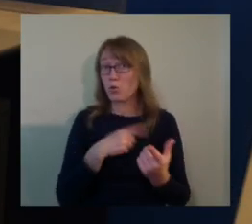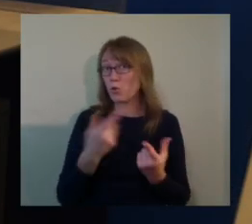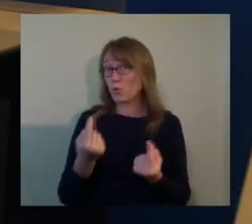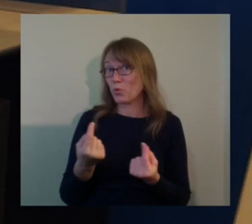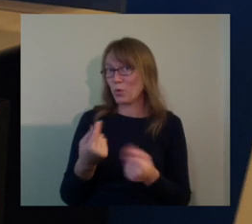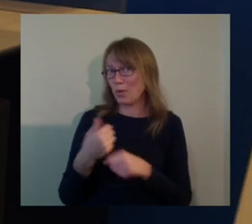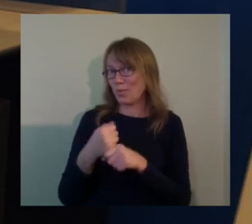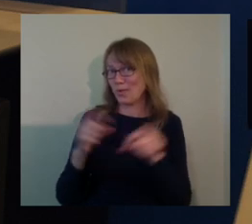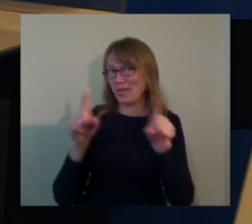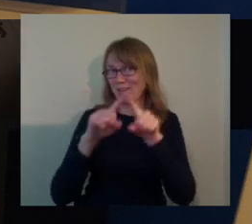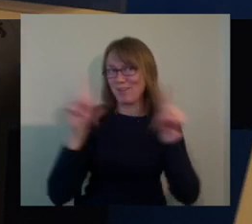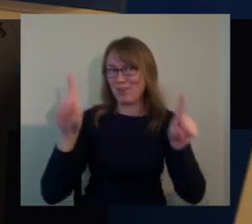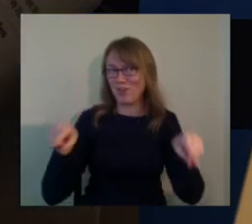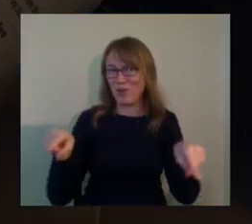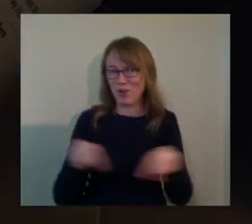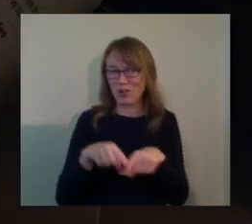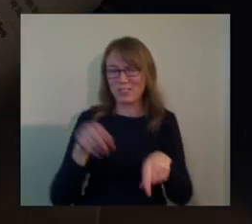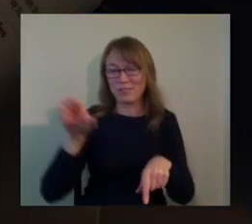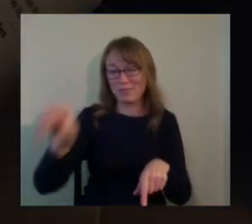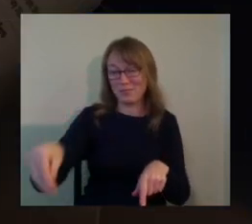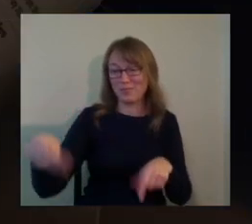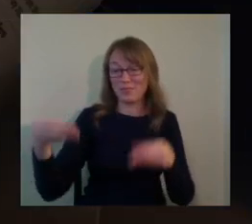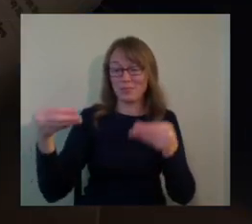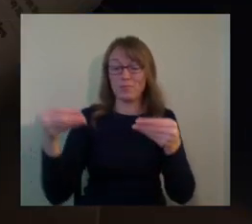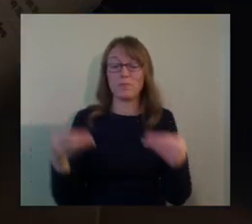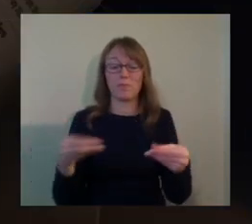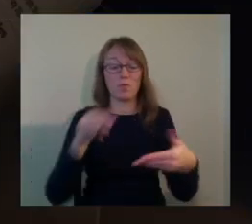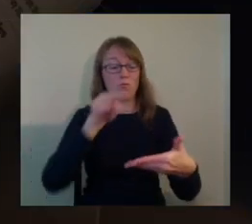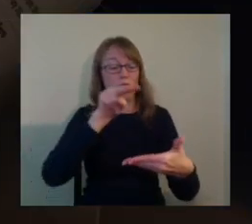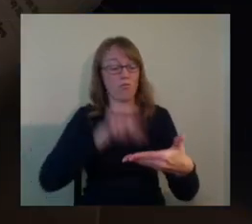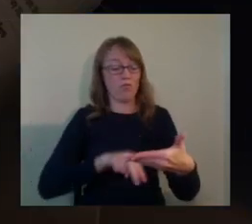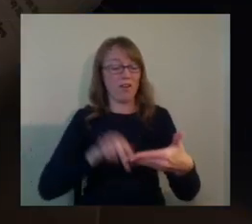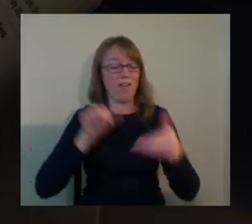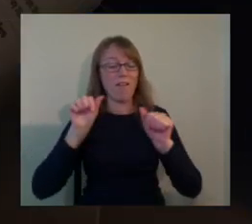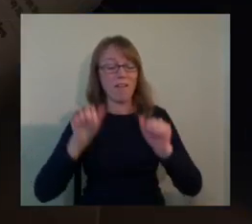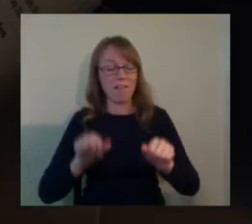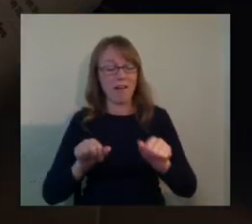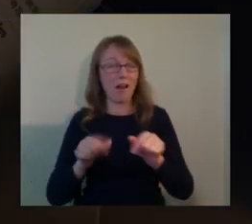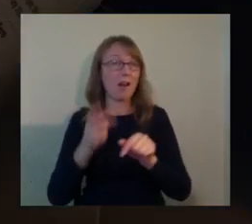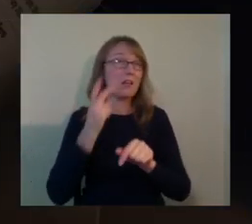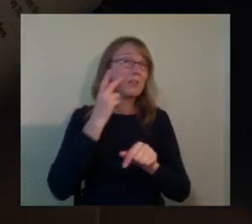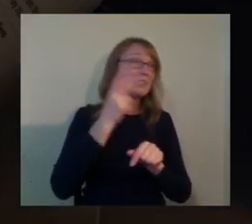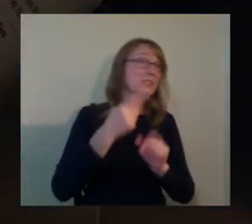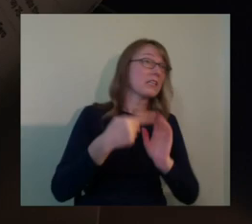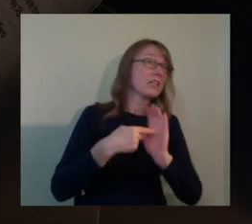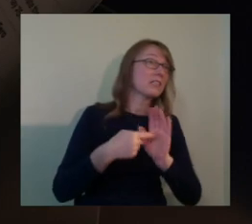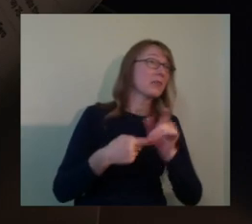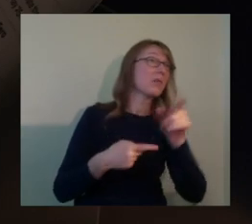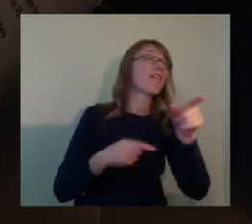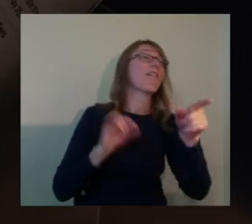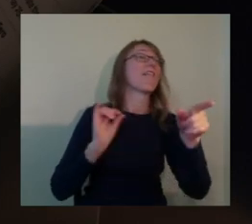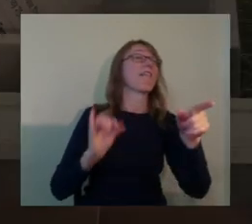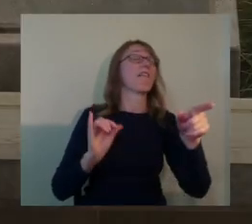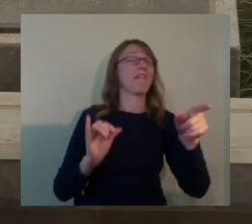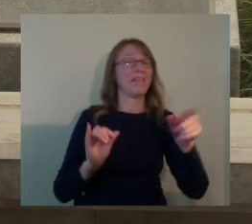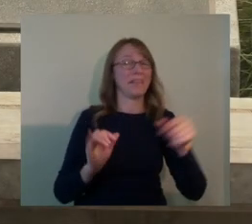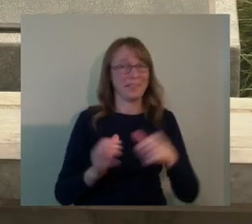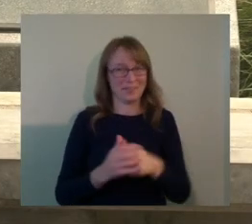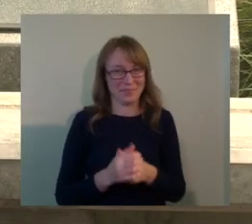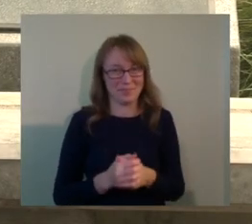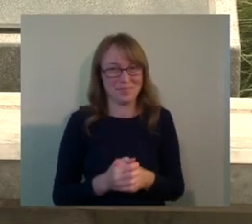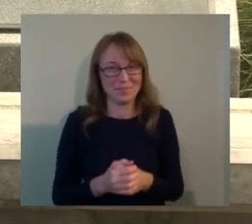up. If you can't read what's behind the glass and you can read the card and you can see the exhibit that is behind the glass.